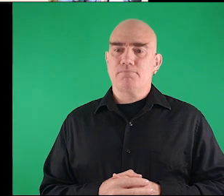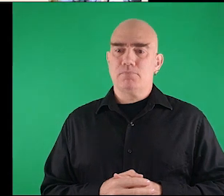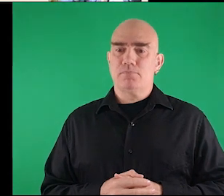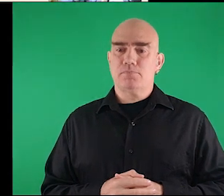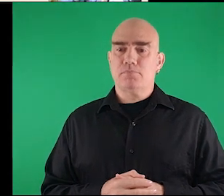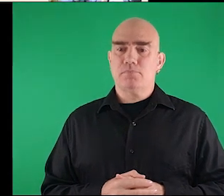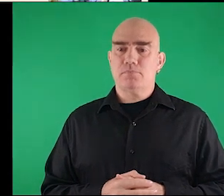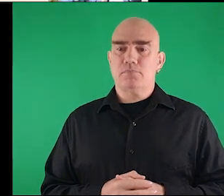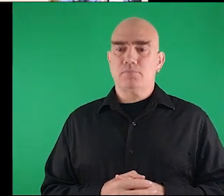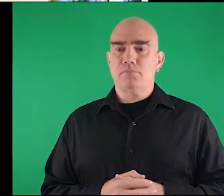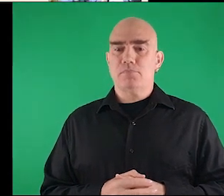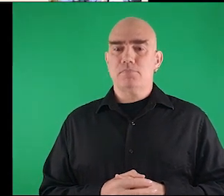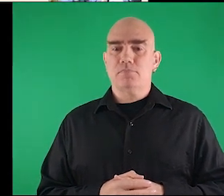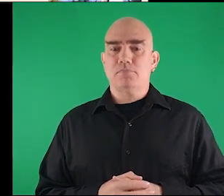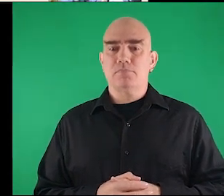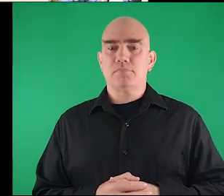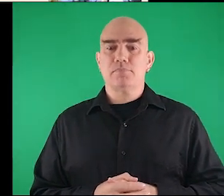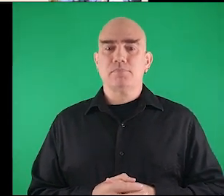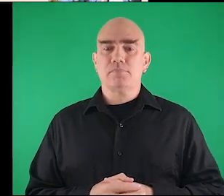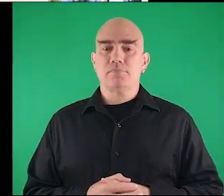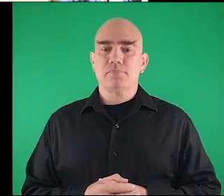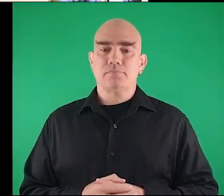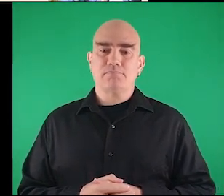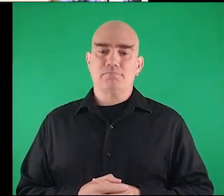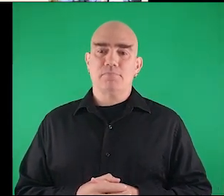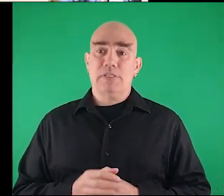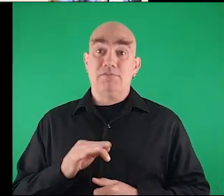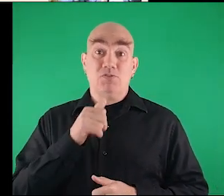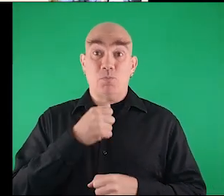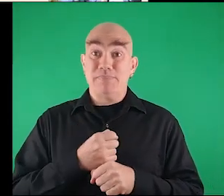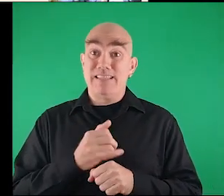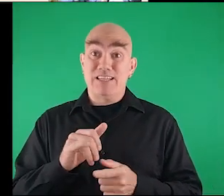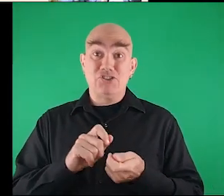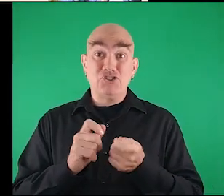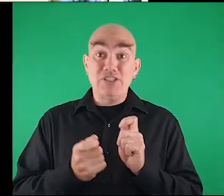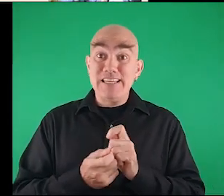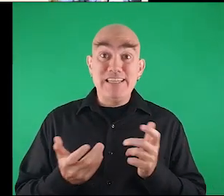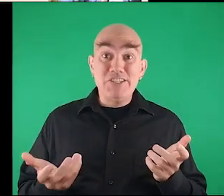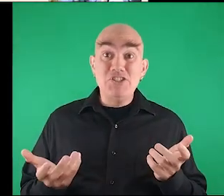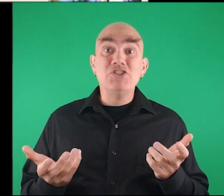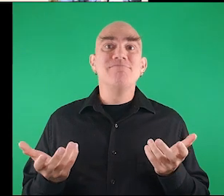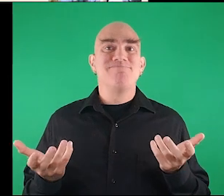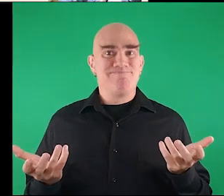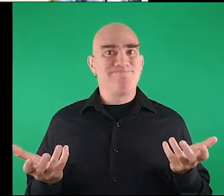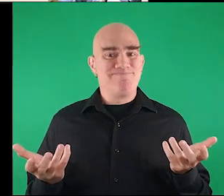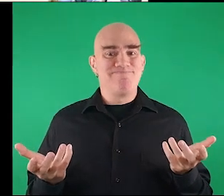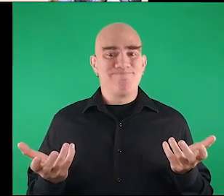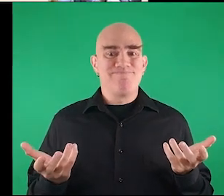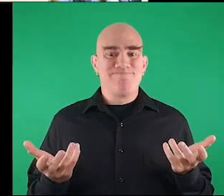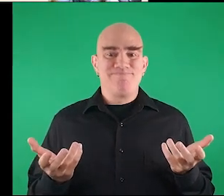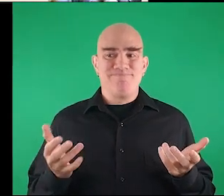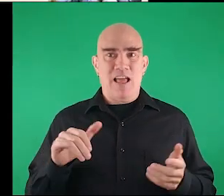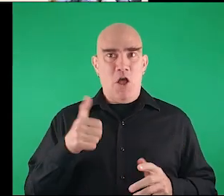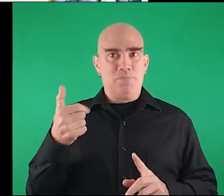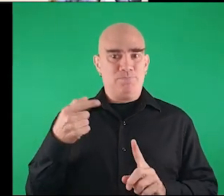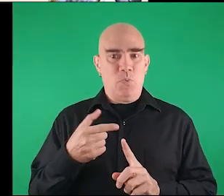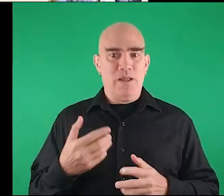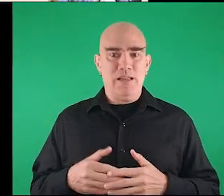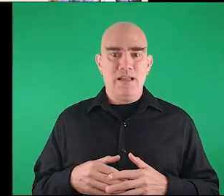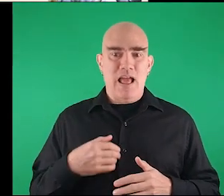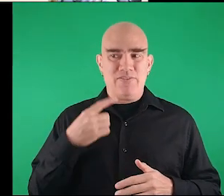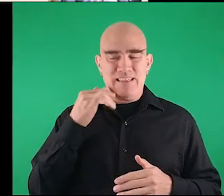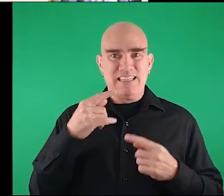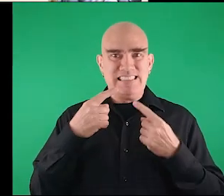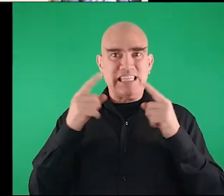uh it's it's good and it's mandatory if you don't make the change the change this is the other